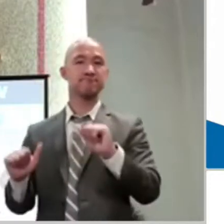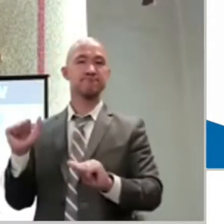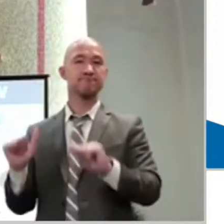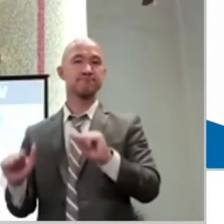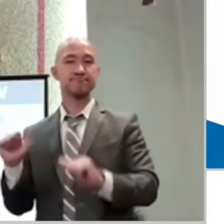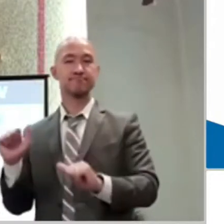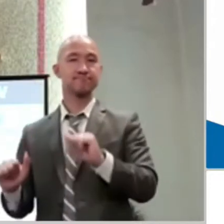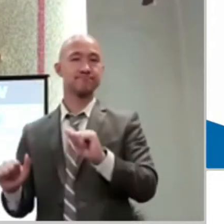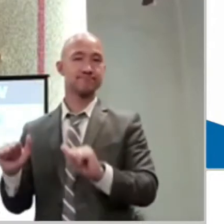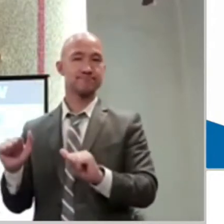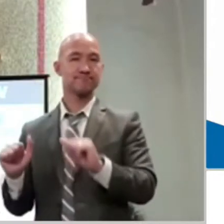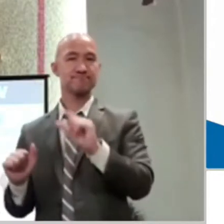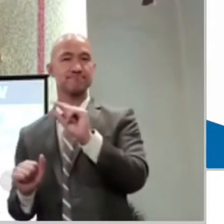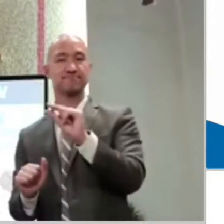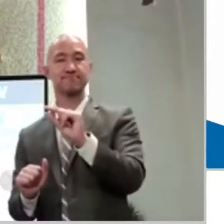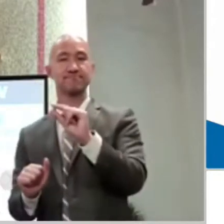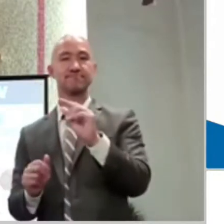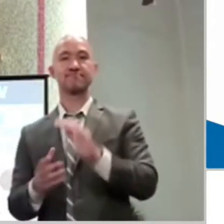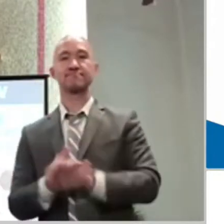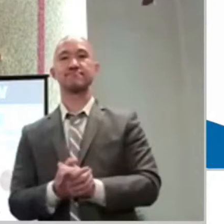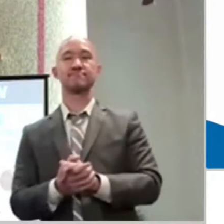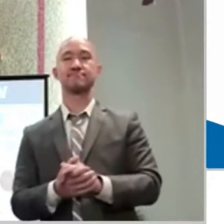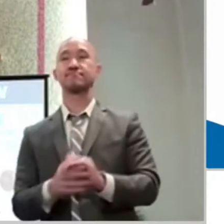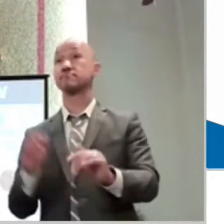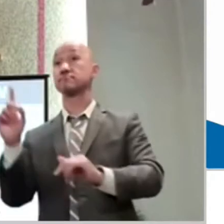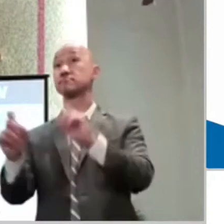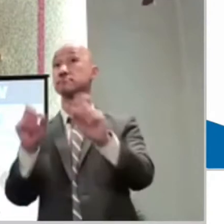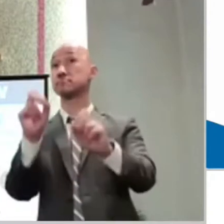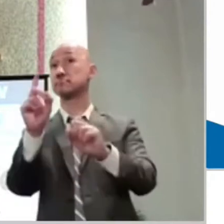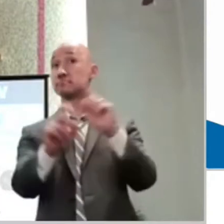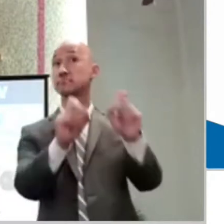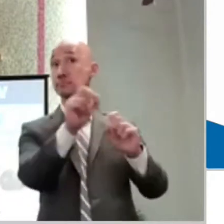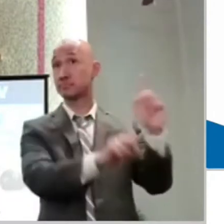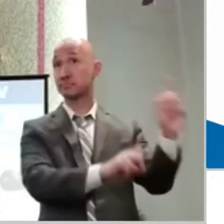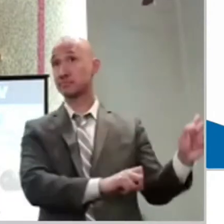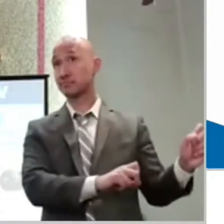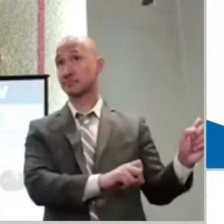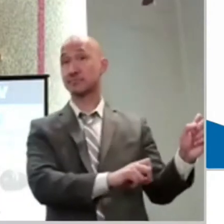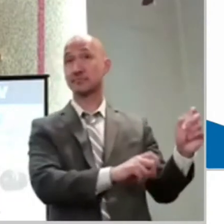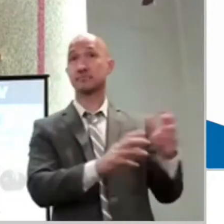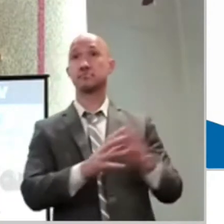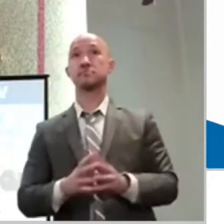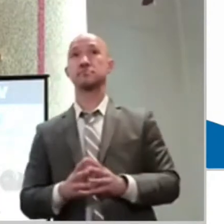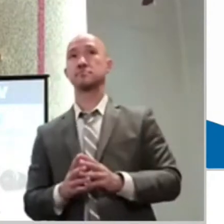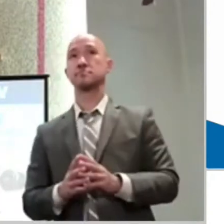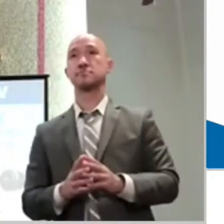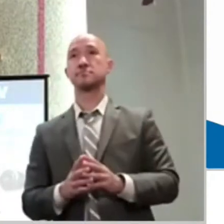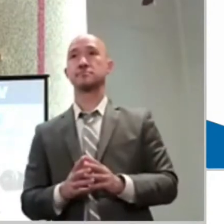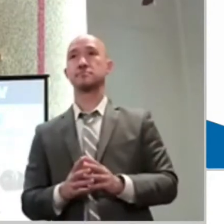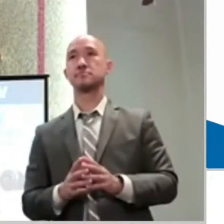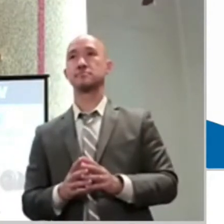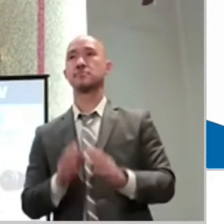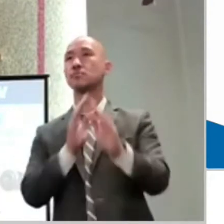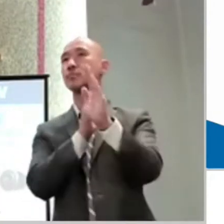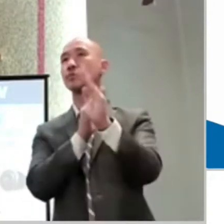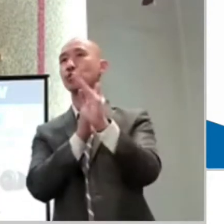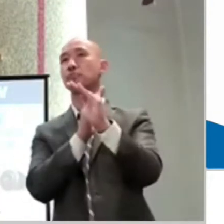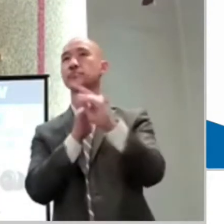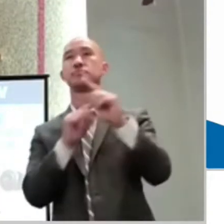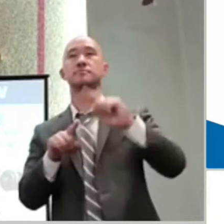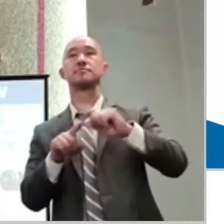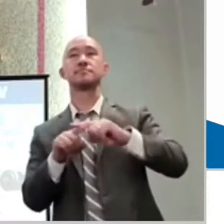hope. I'm asking you this afternoon, where is your hope placed?